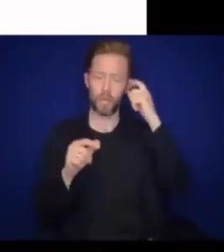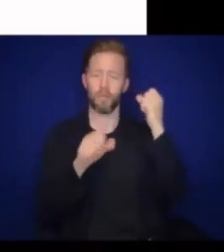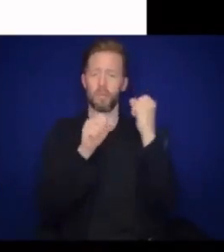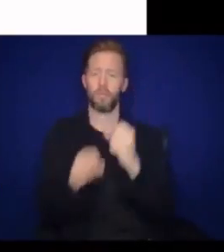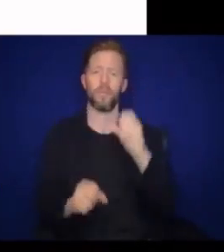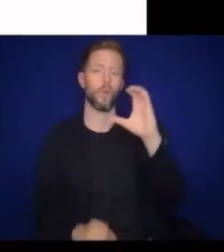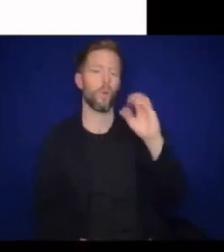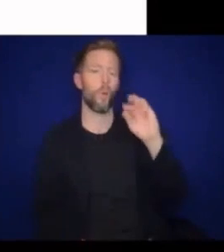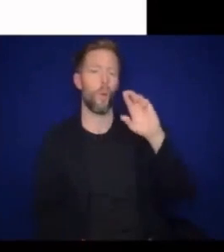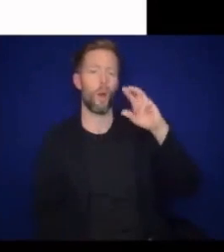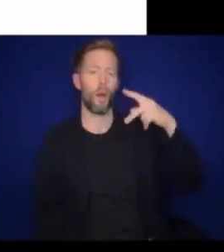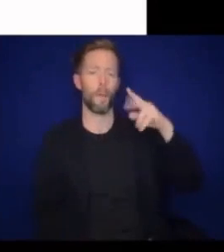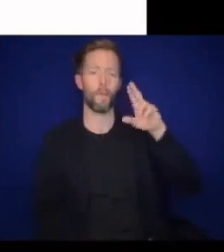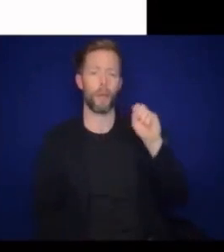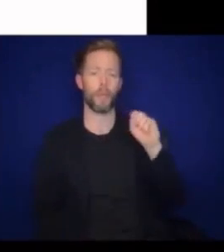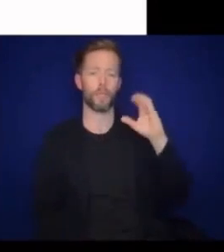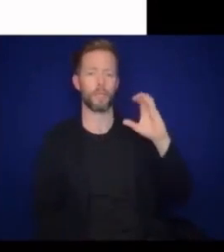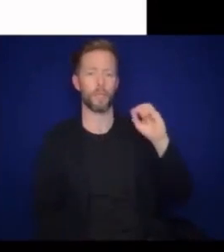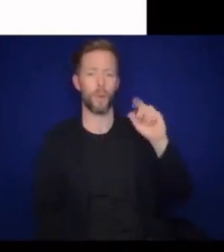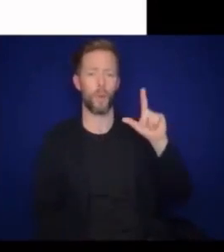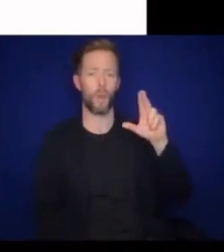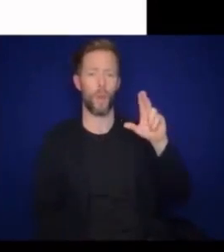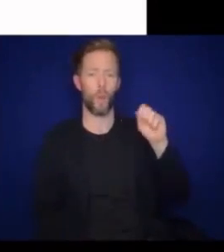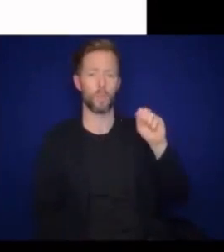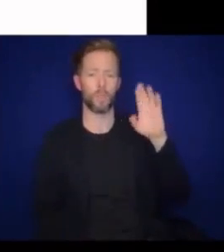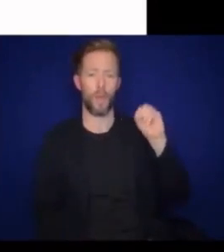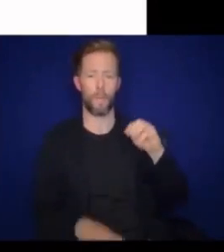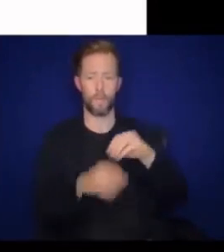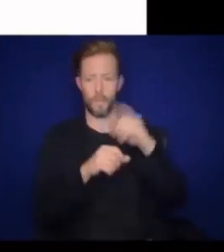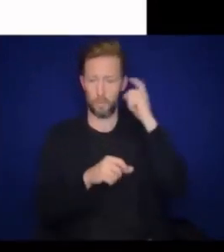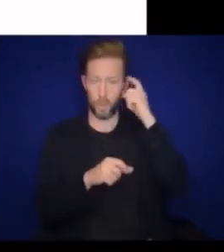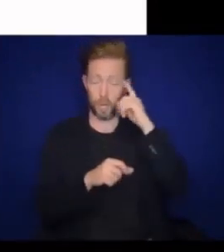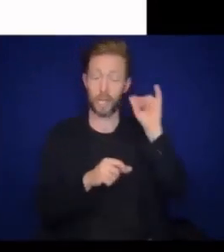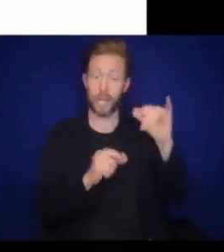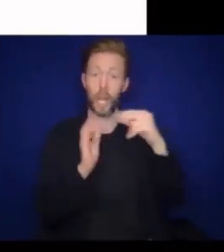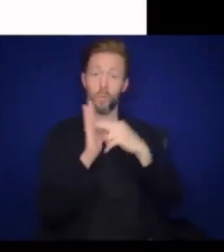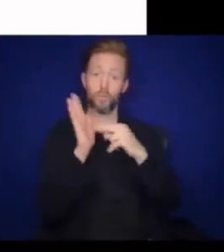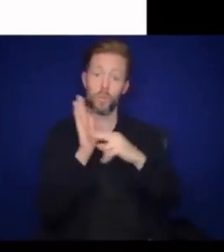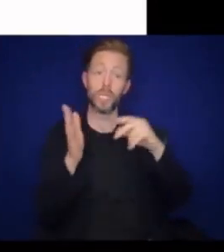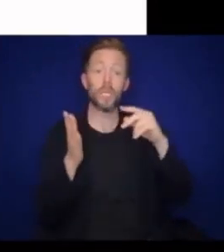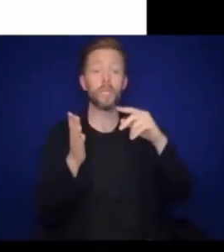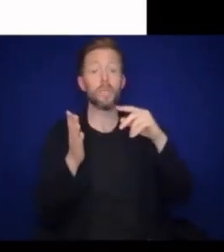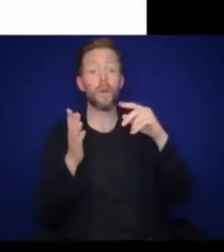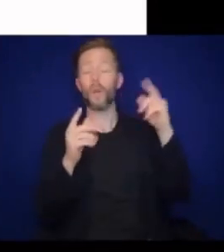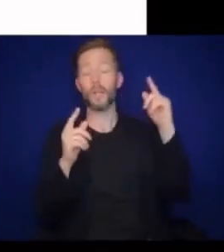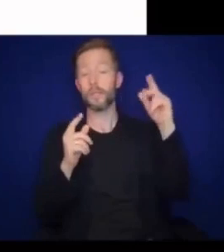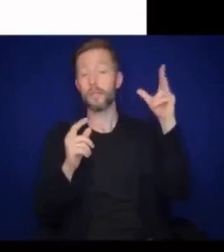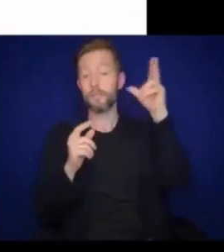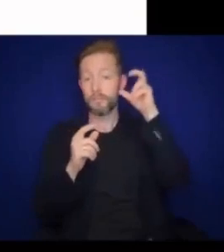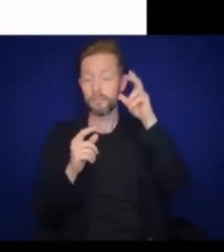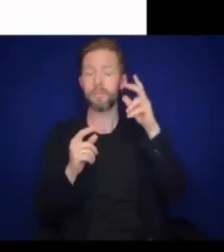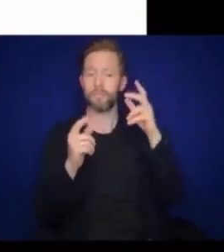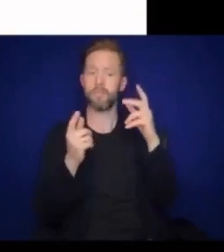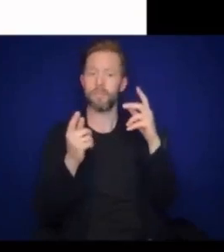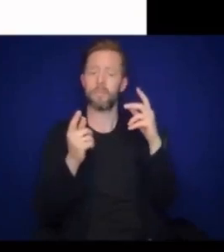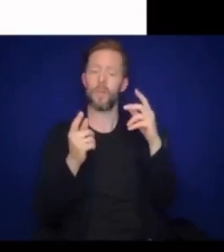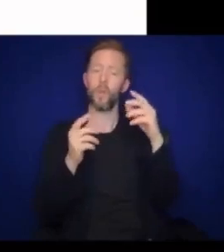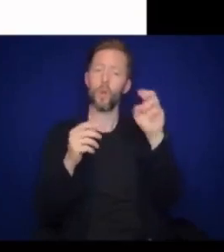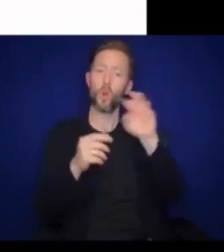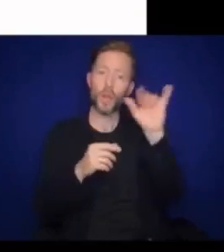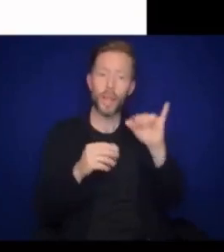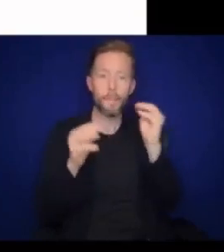callosum in the center of the brain. Rhythm and beats lead to counting and early math. Musical instruments create